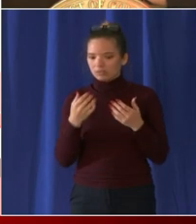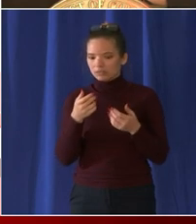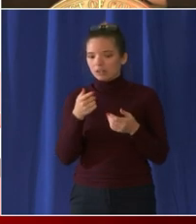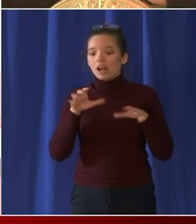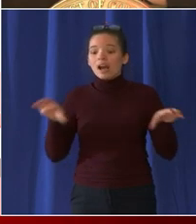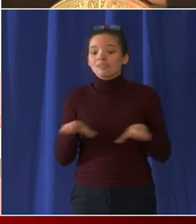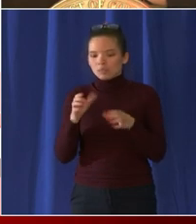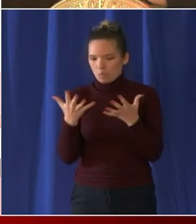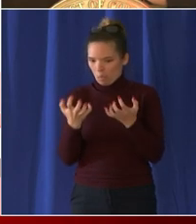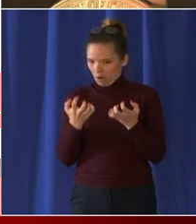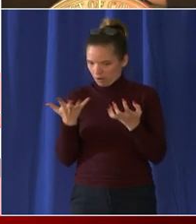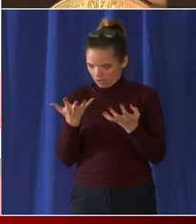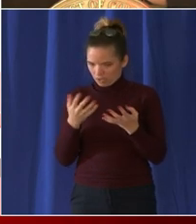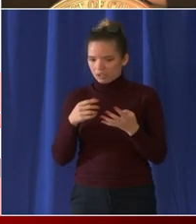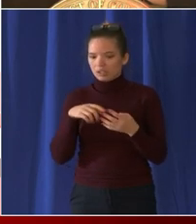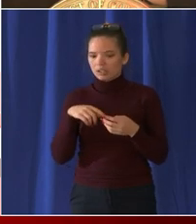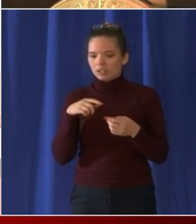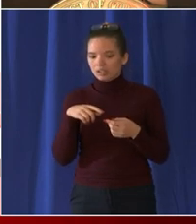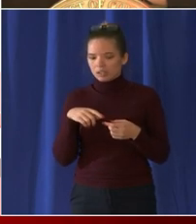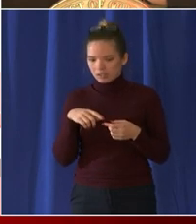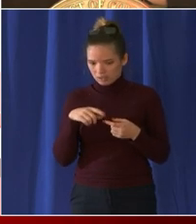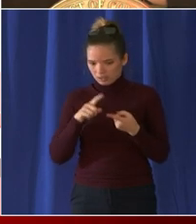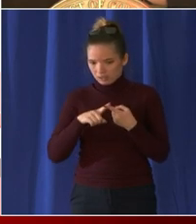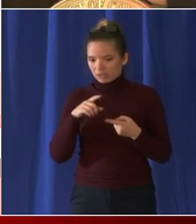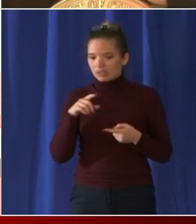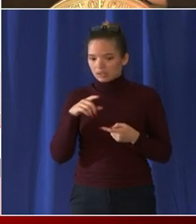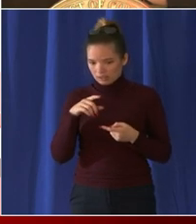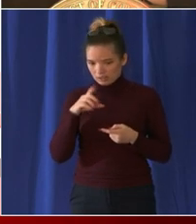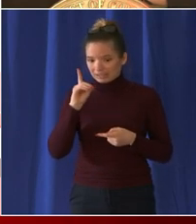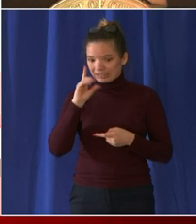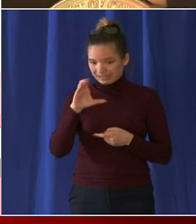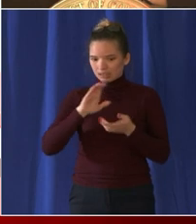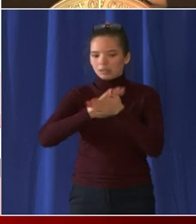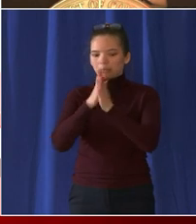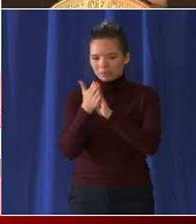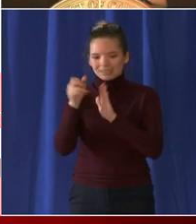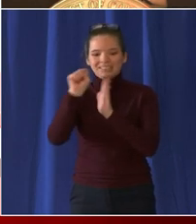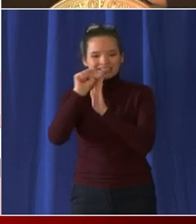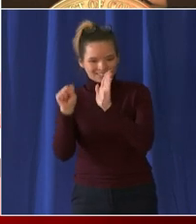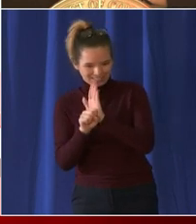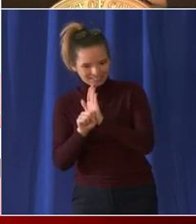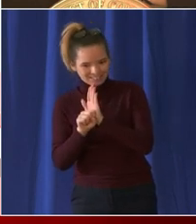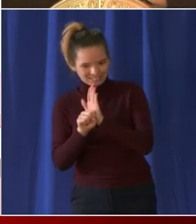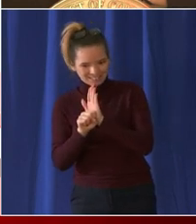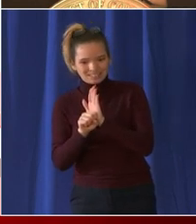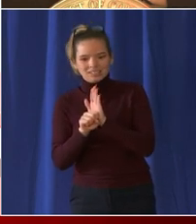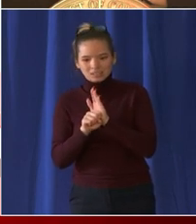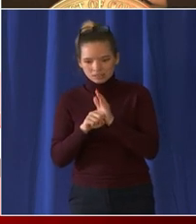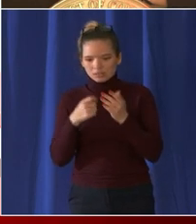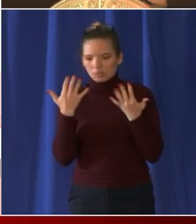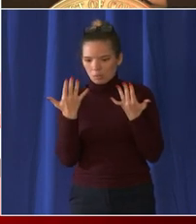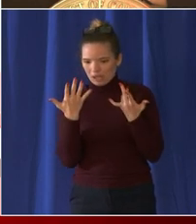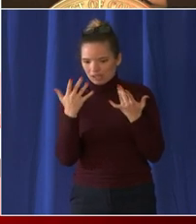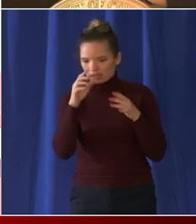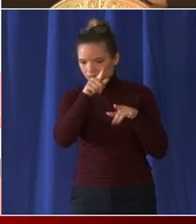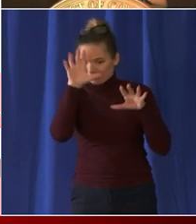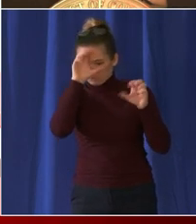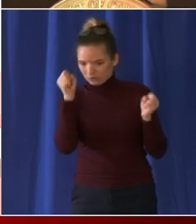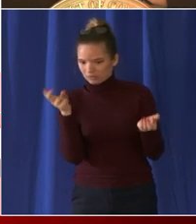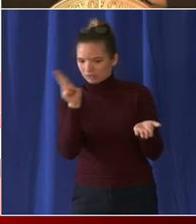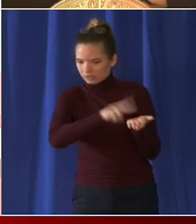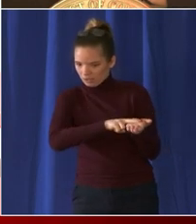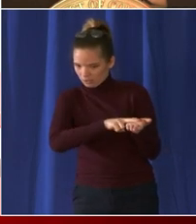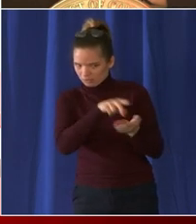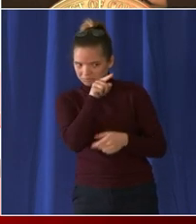desk uh and to make sure that the congress did everything that it could do uh and do it quickly